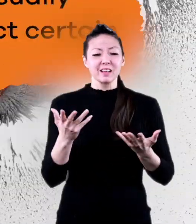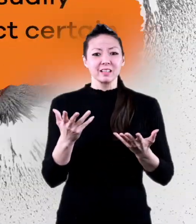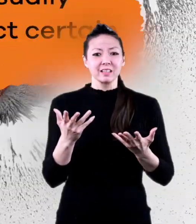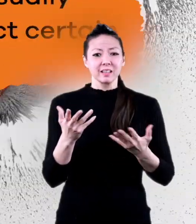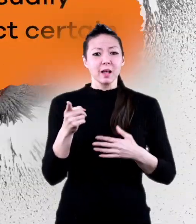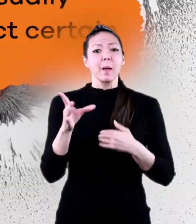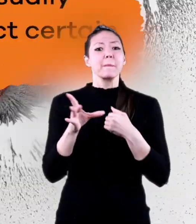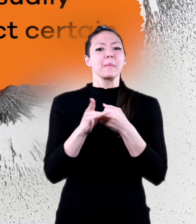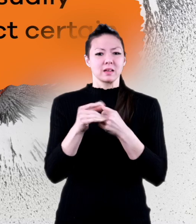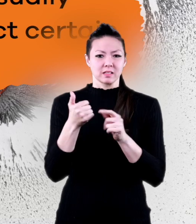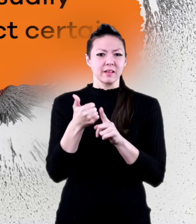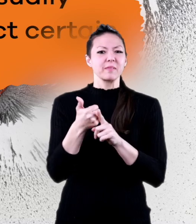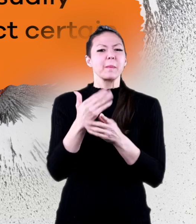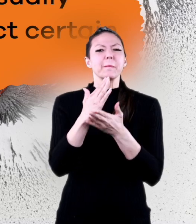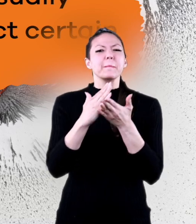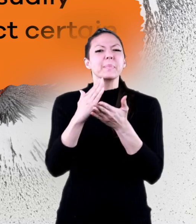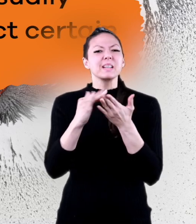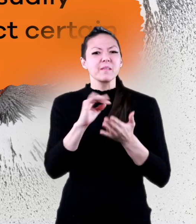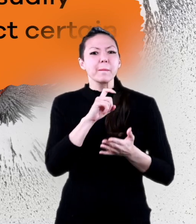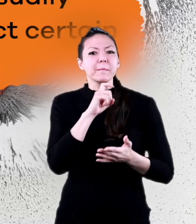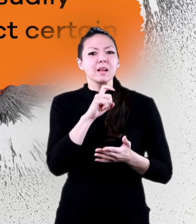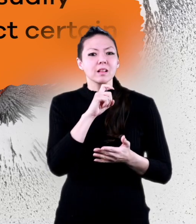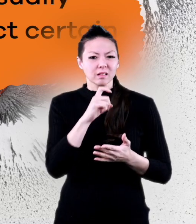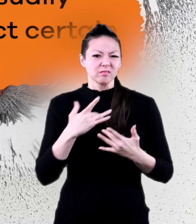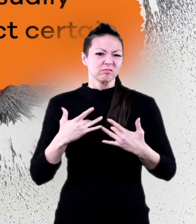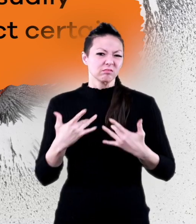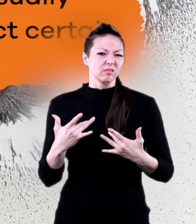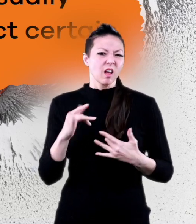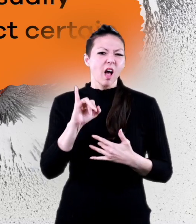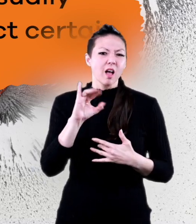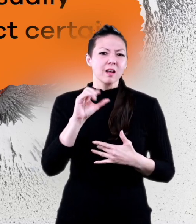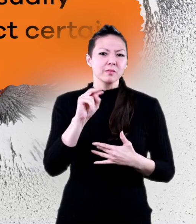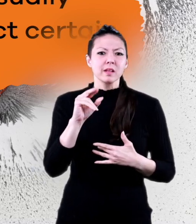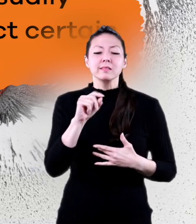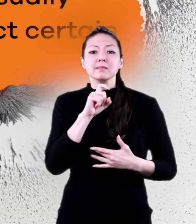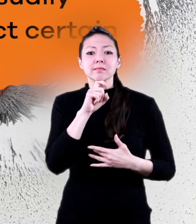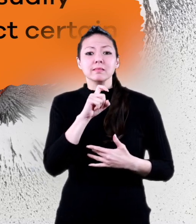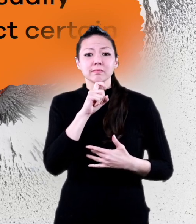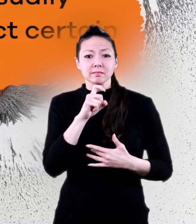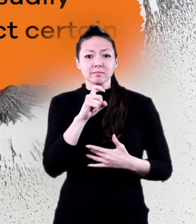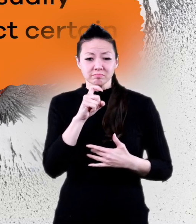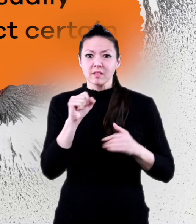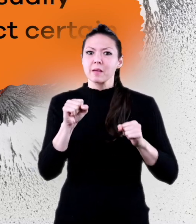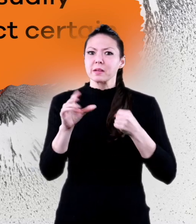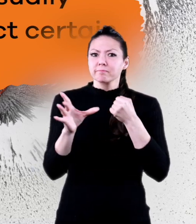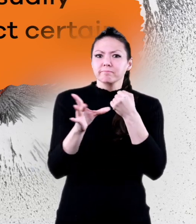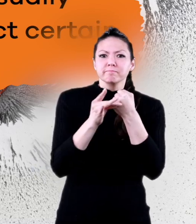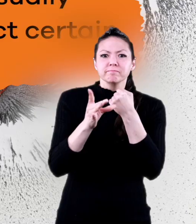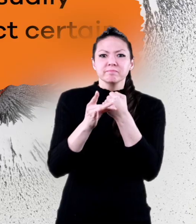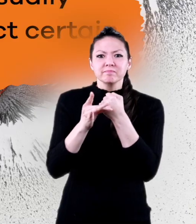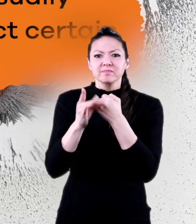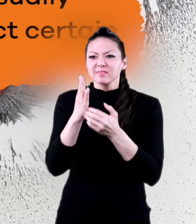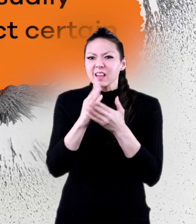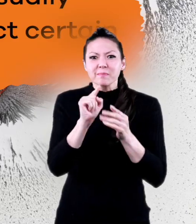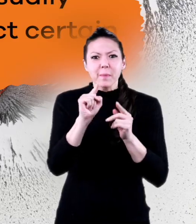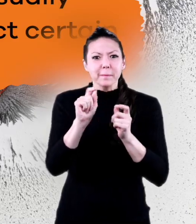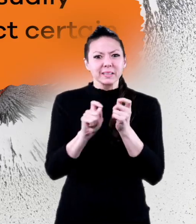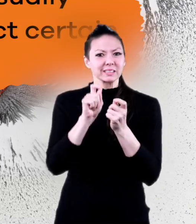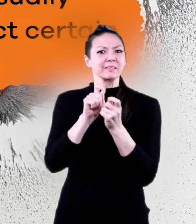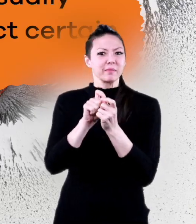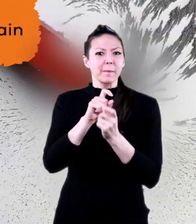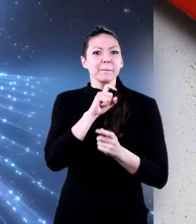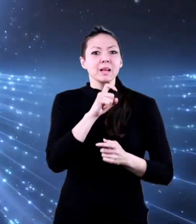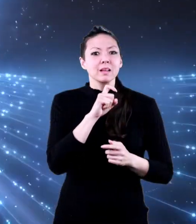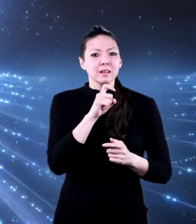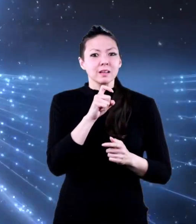Magnets are pieces of metal, usually iron or steel, that are able to attract certain kinds of other metals.